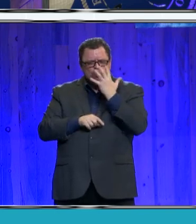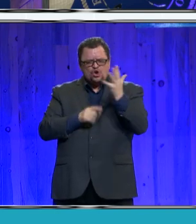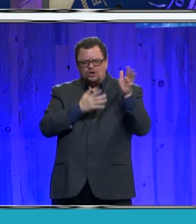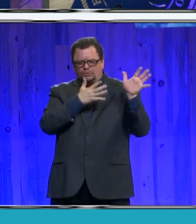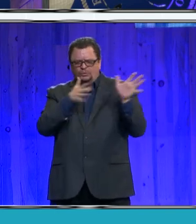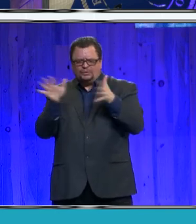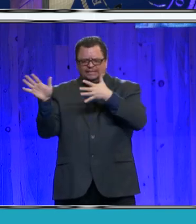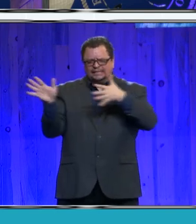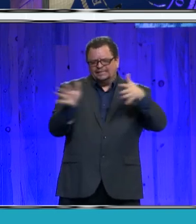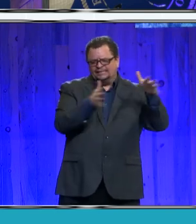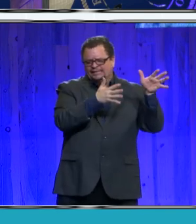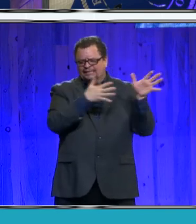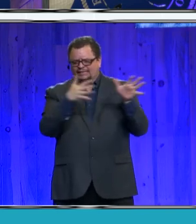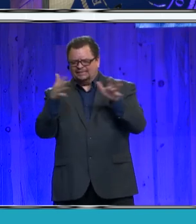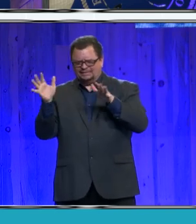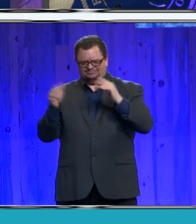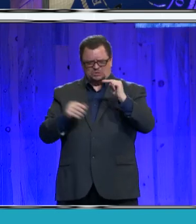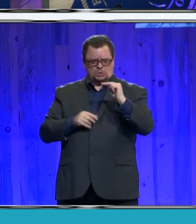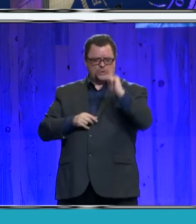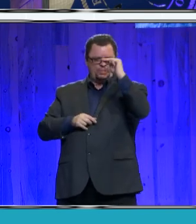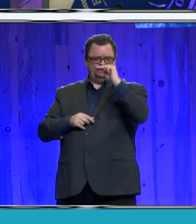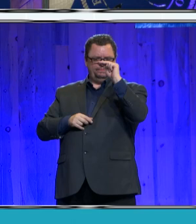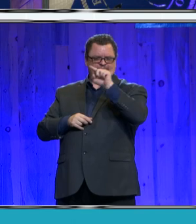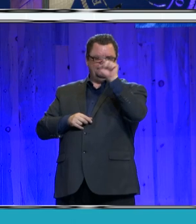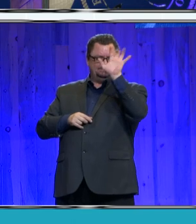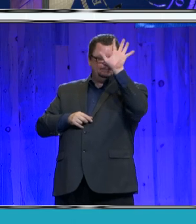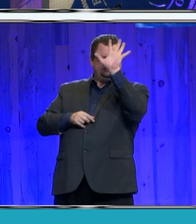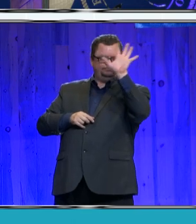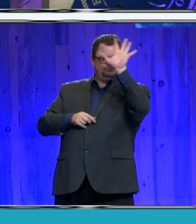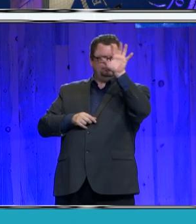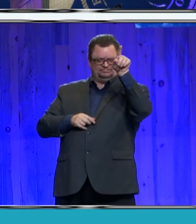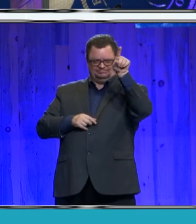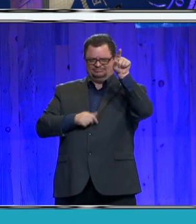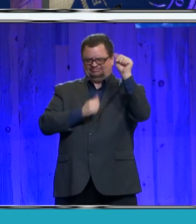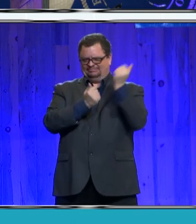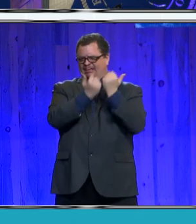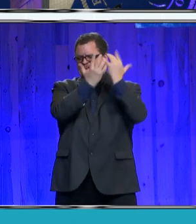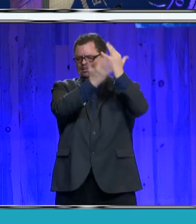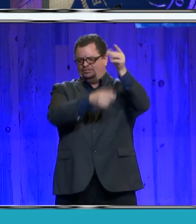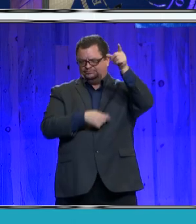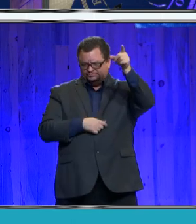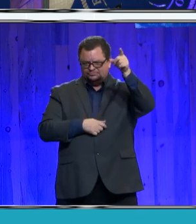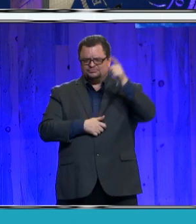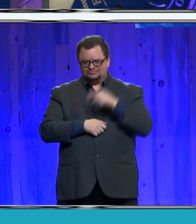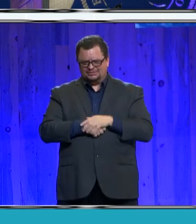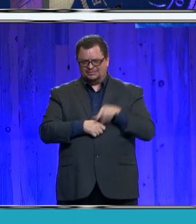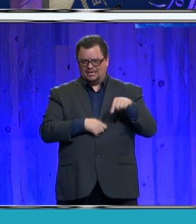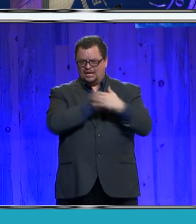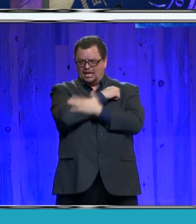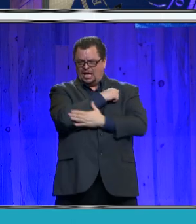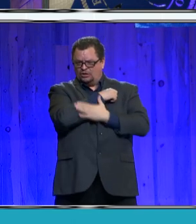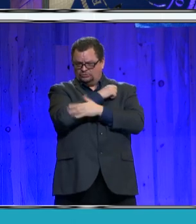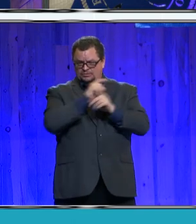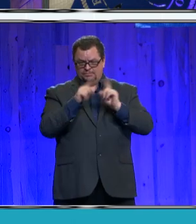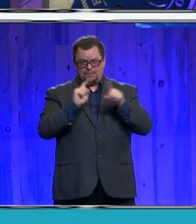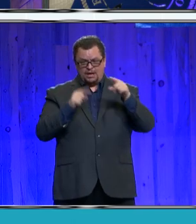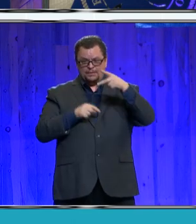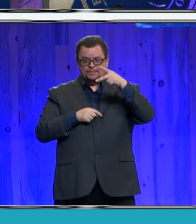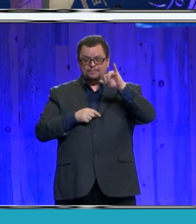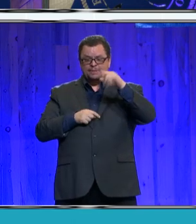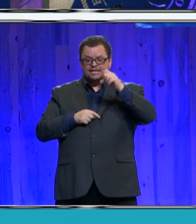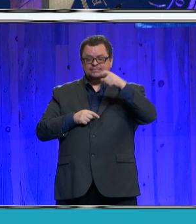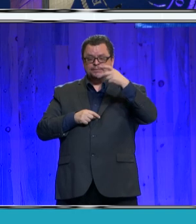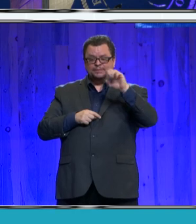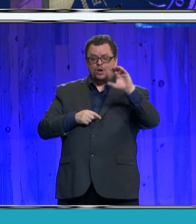Paso County. Conditions were ripe for disaster, but the Pikes Peak Regional OEM and more than